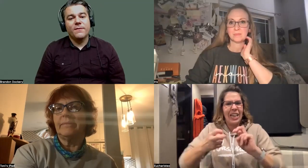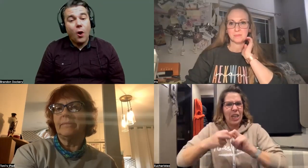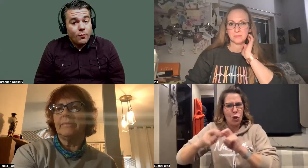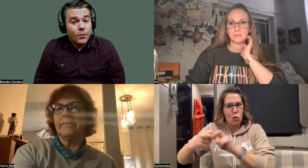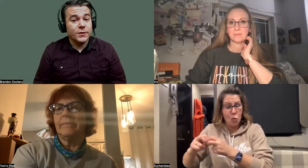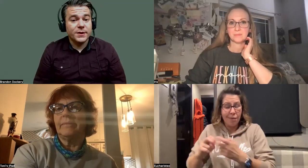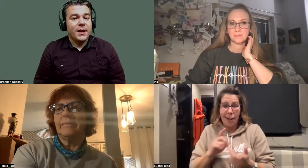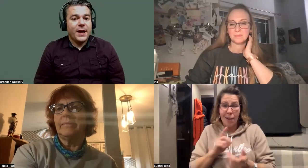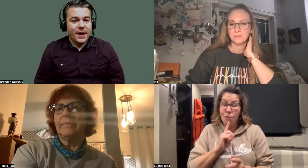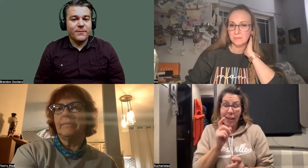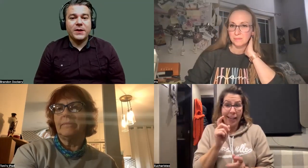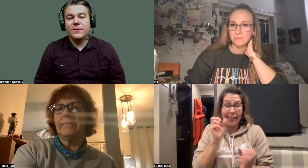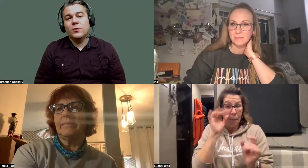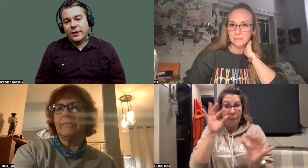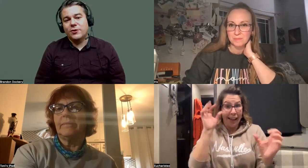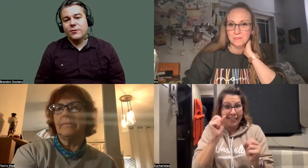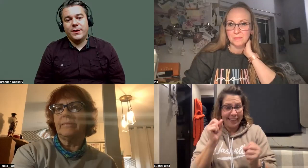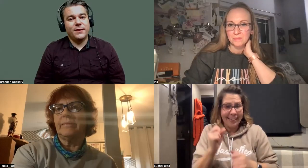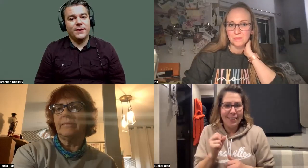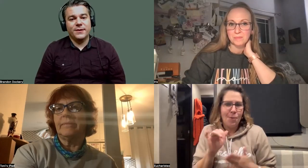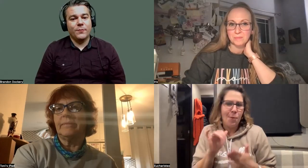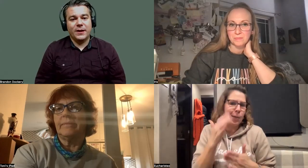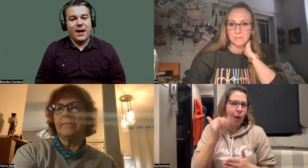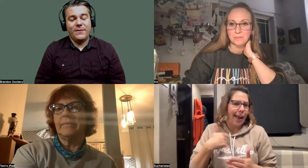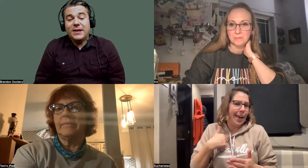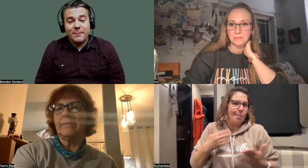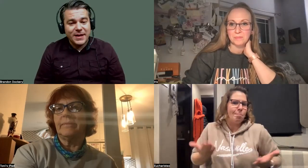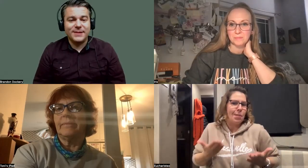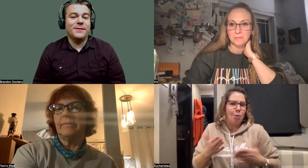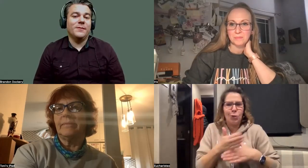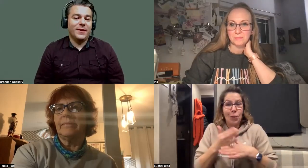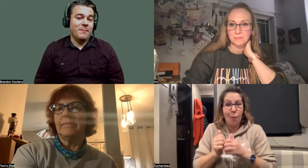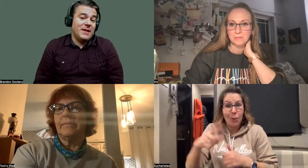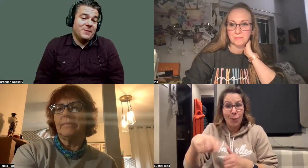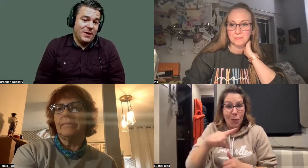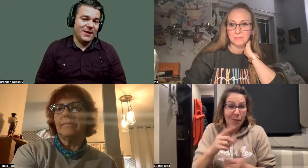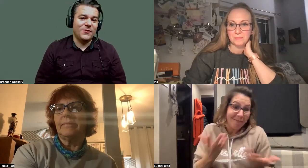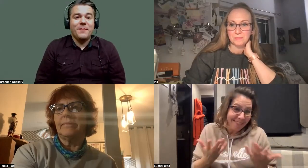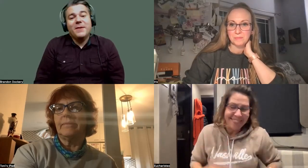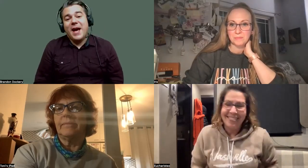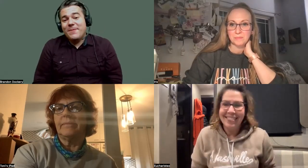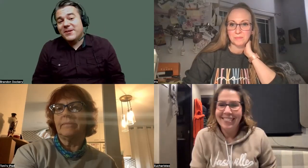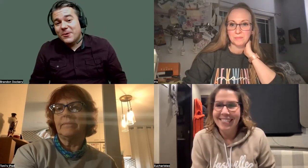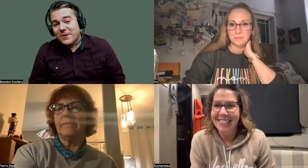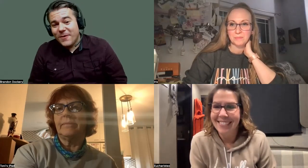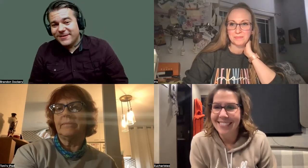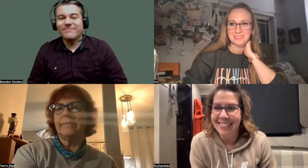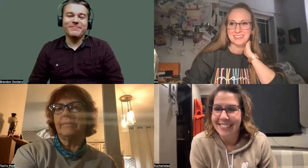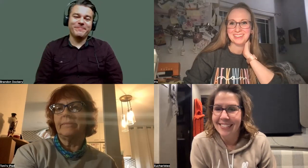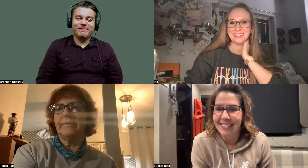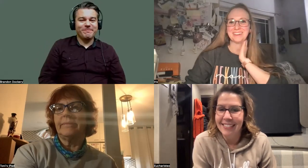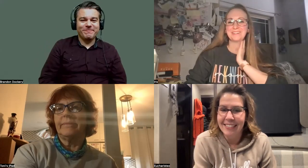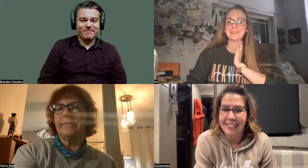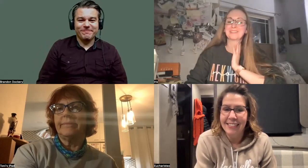for almost every individual issue that someone could have. And it's amazing. And it amazes me. And so I'm, I'm here to share with you all.